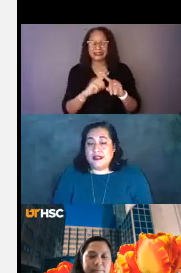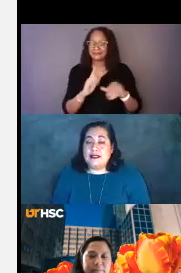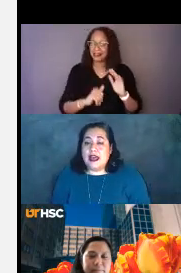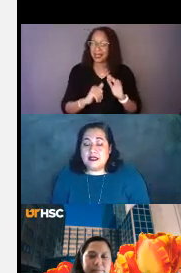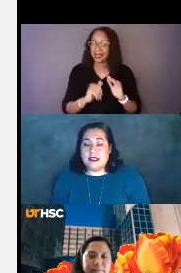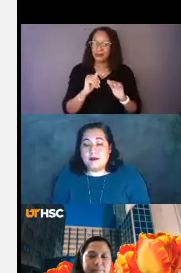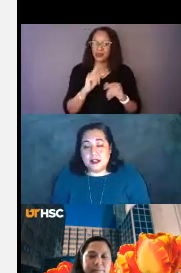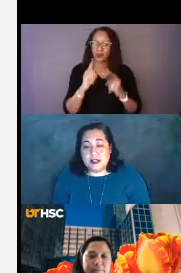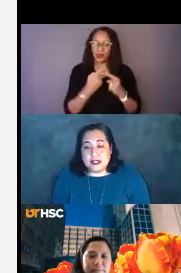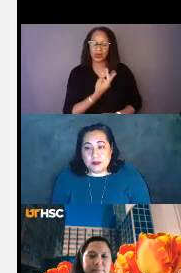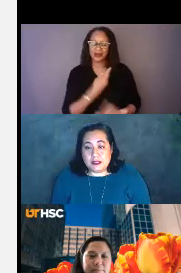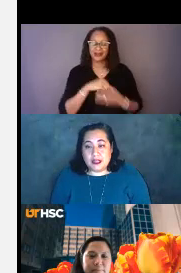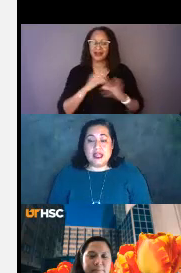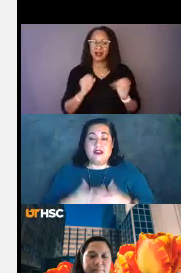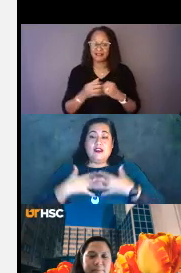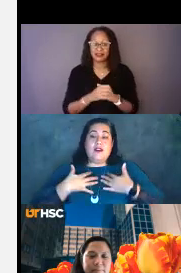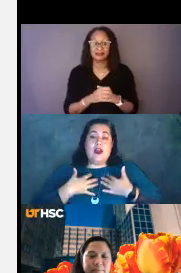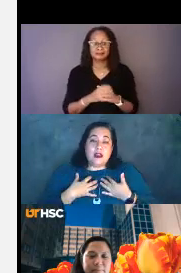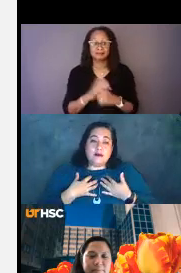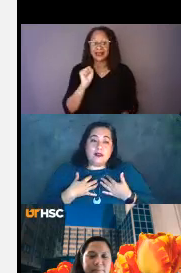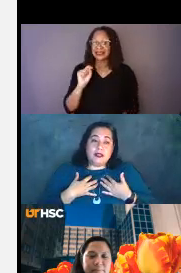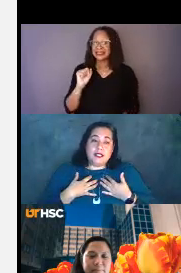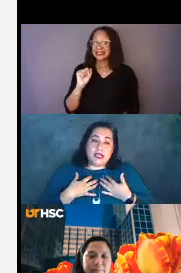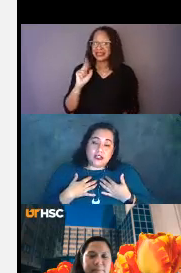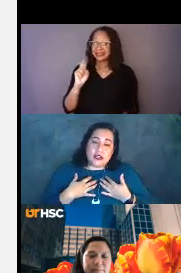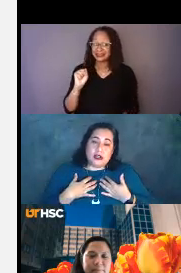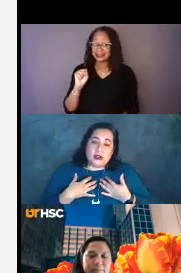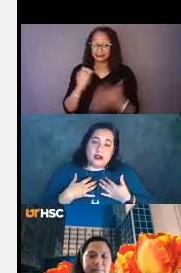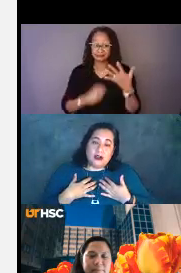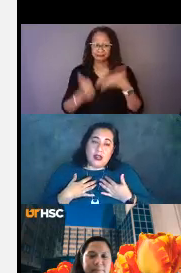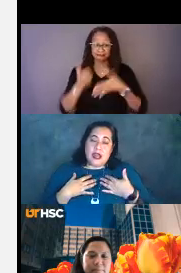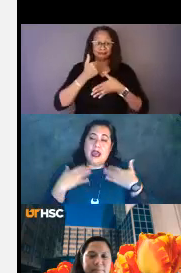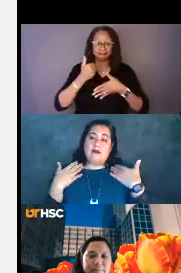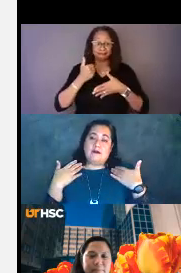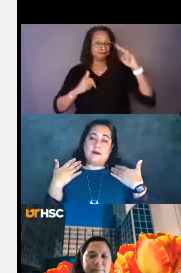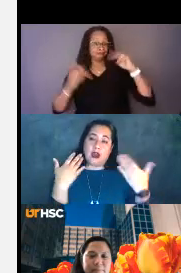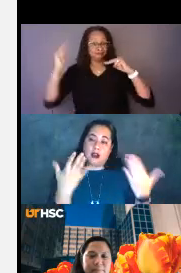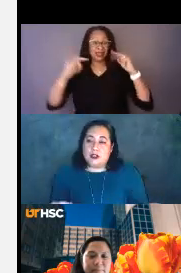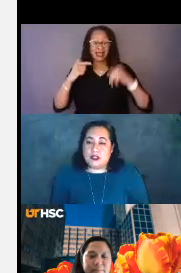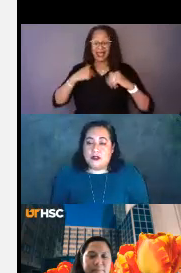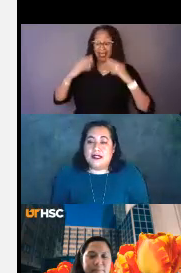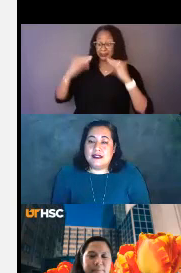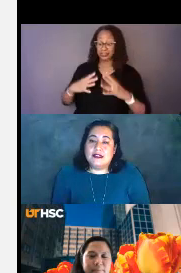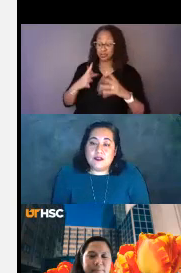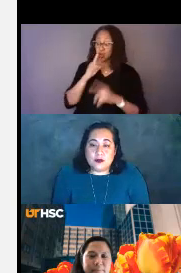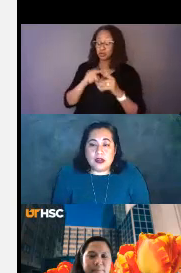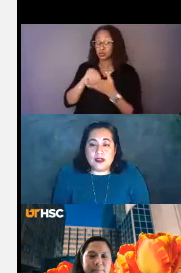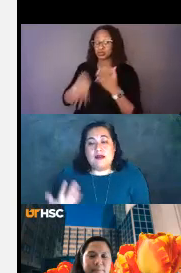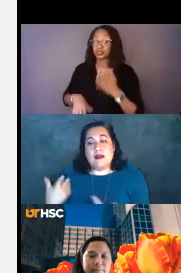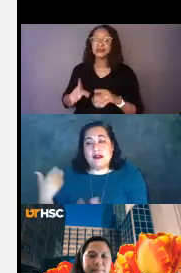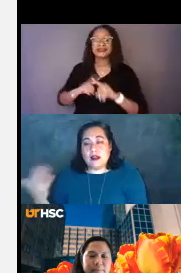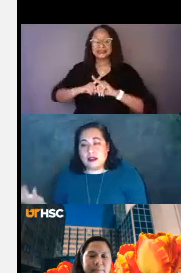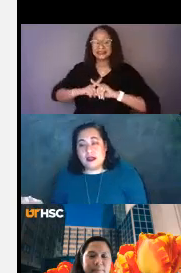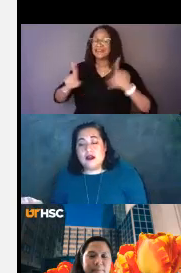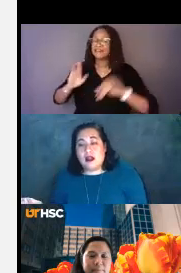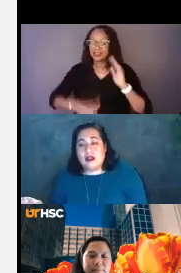The status of the participant. If I'm a teacher, I talk to a student in a different way than